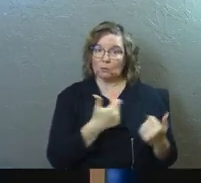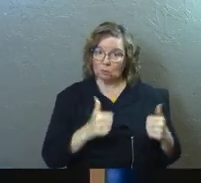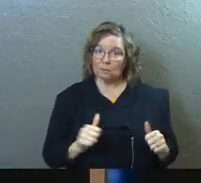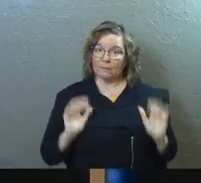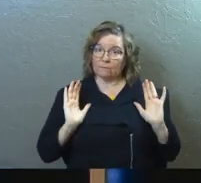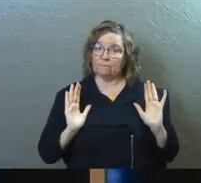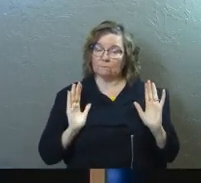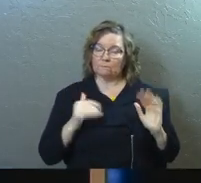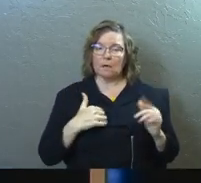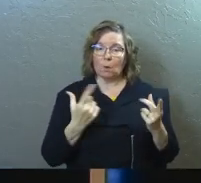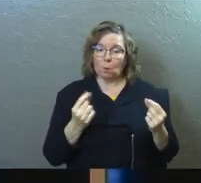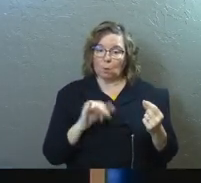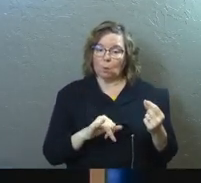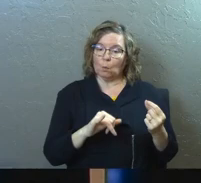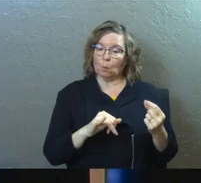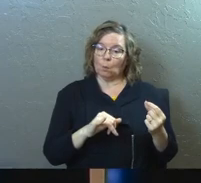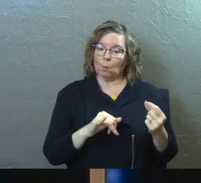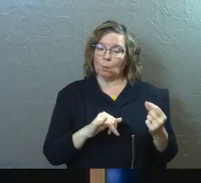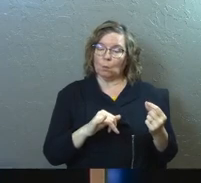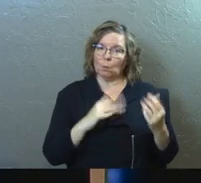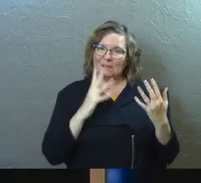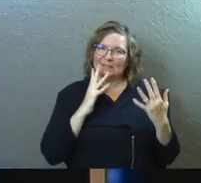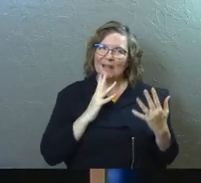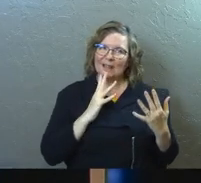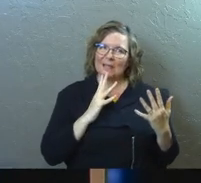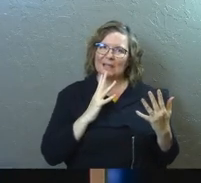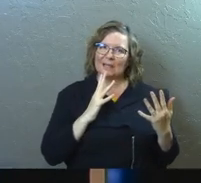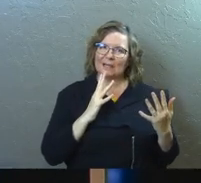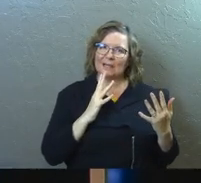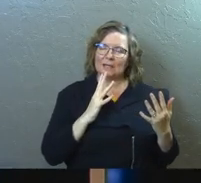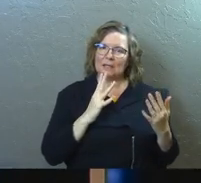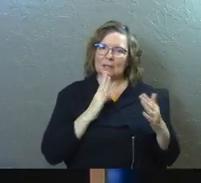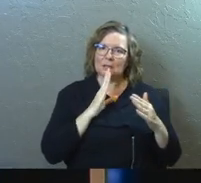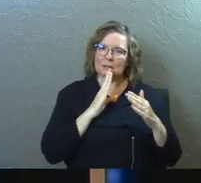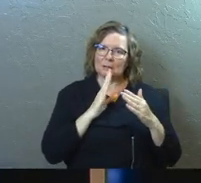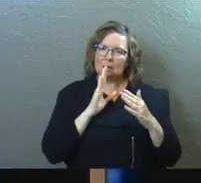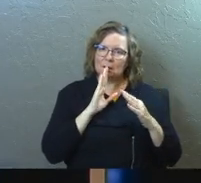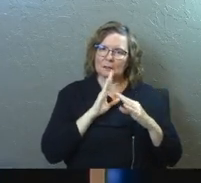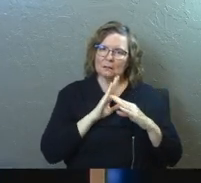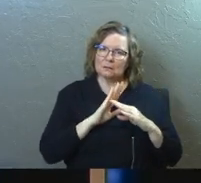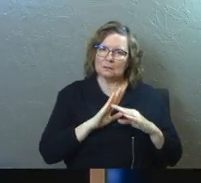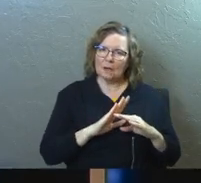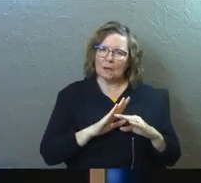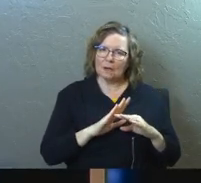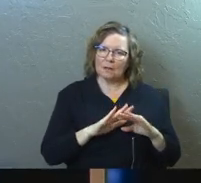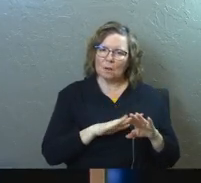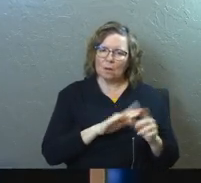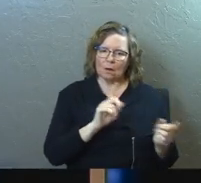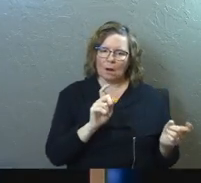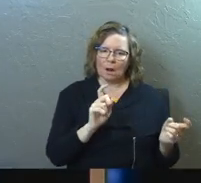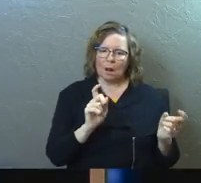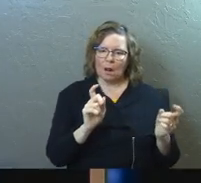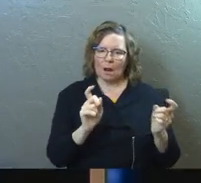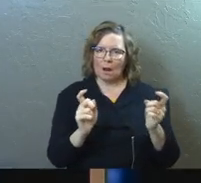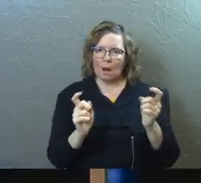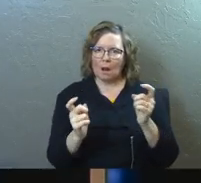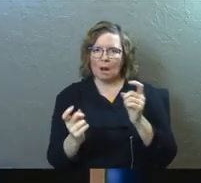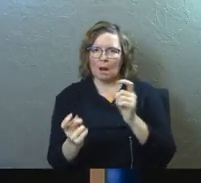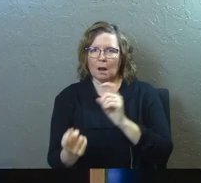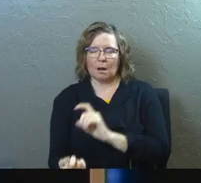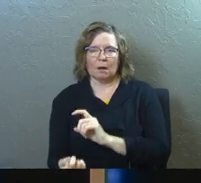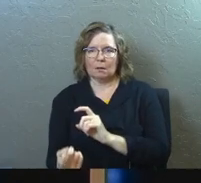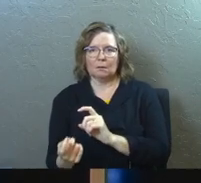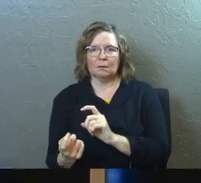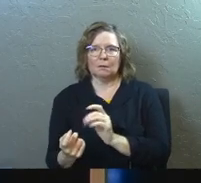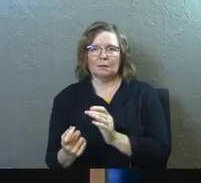sacrifice. And we sadly, subtly turned it into an excuse to bring the